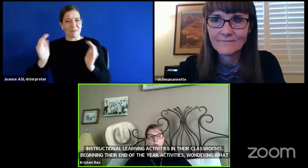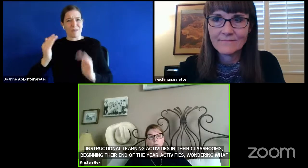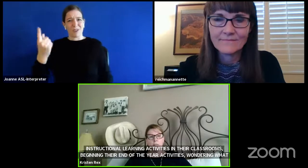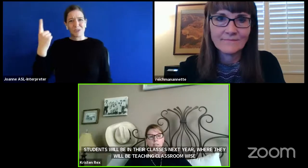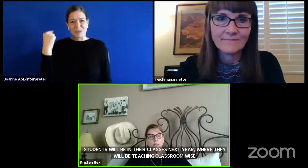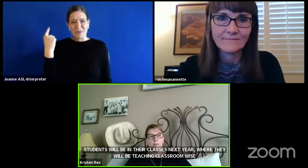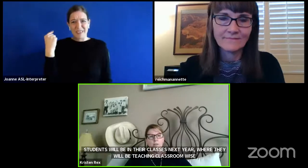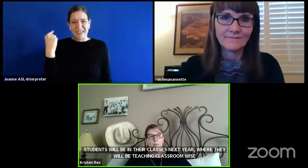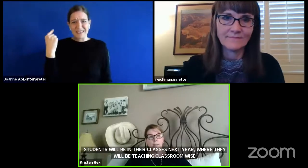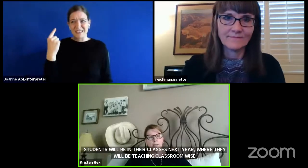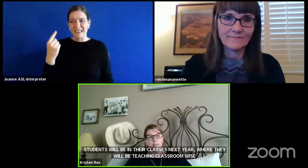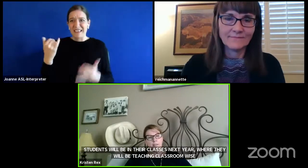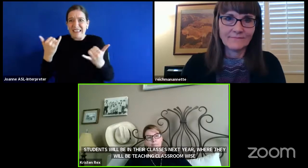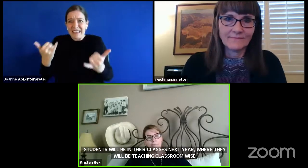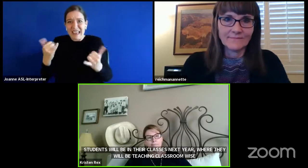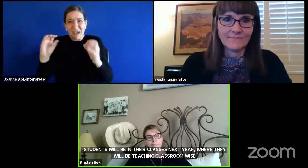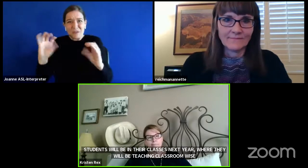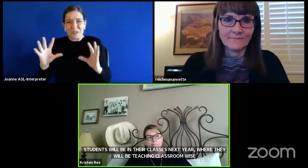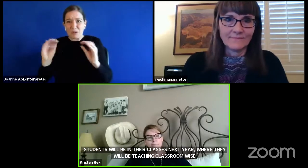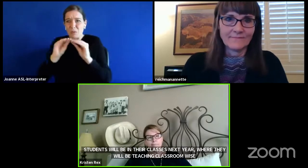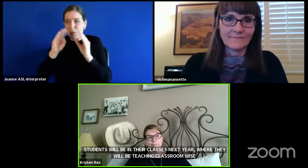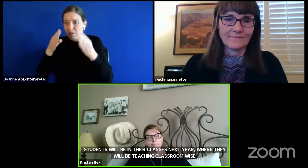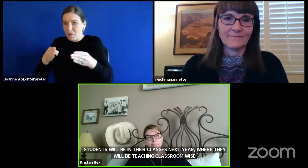internet work today during my lesson?